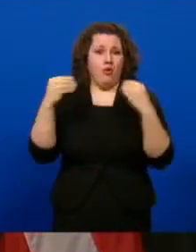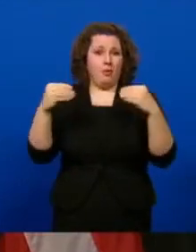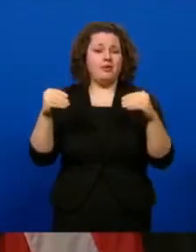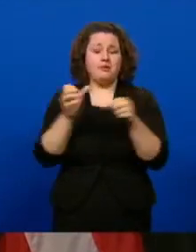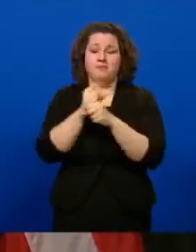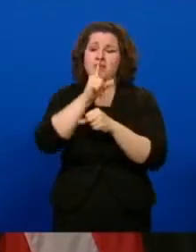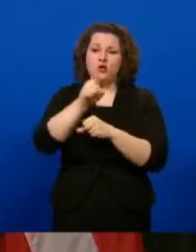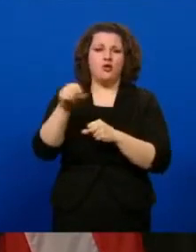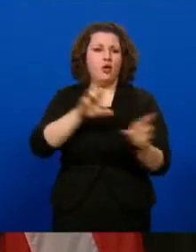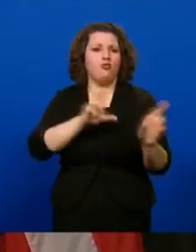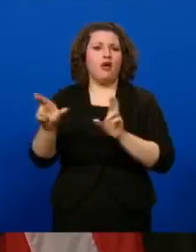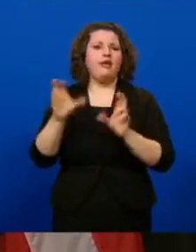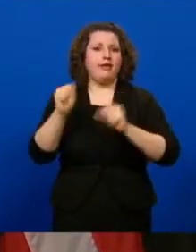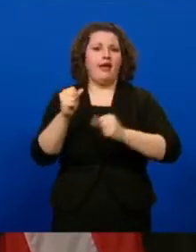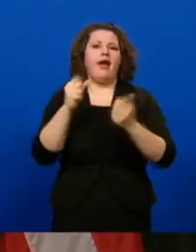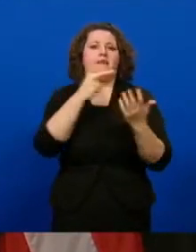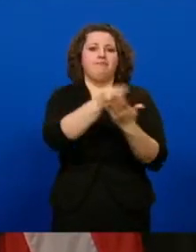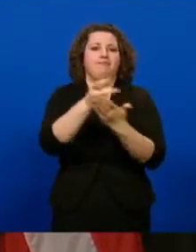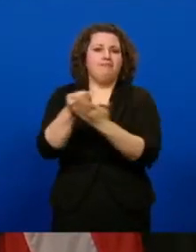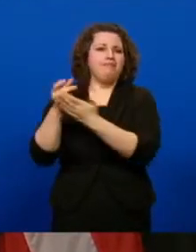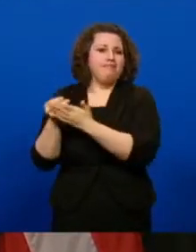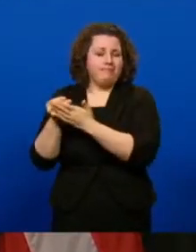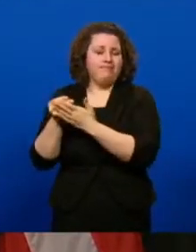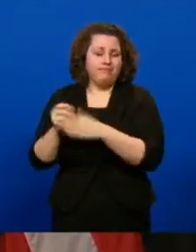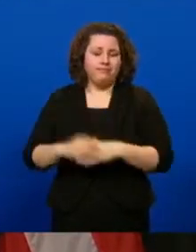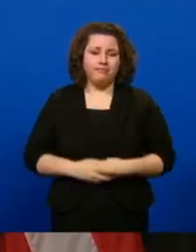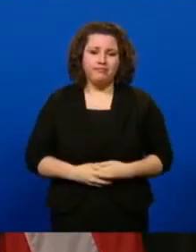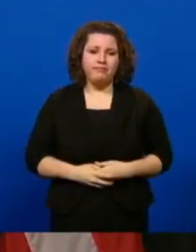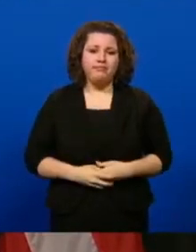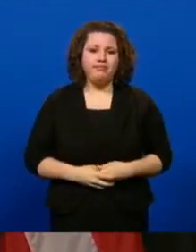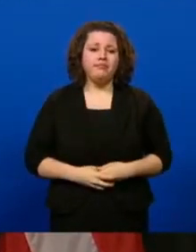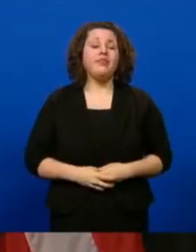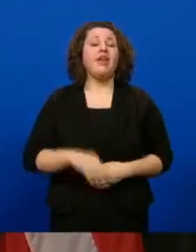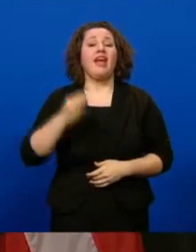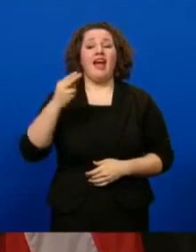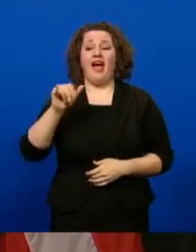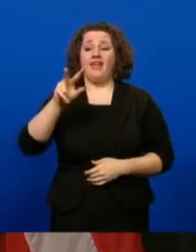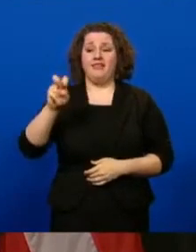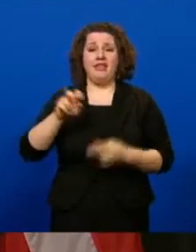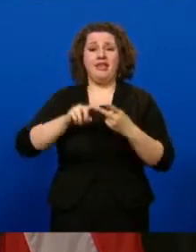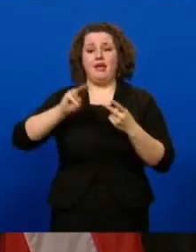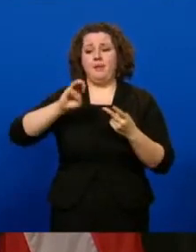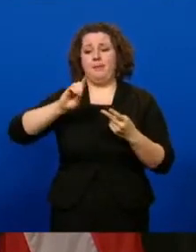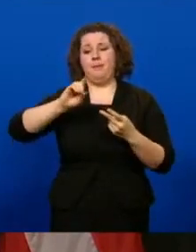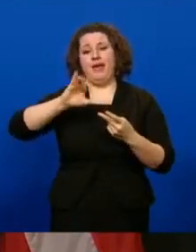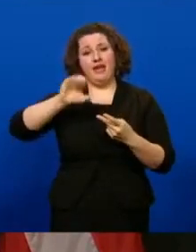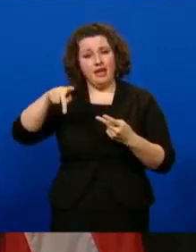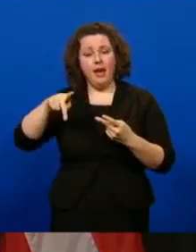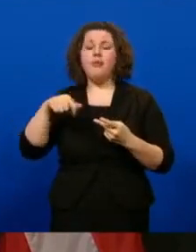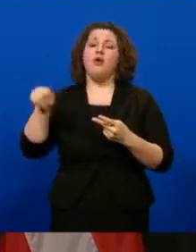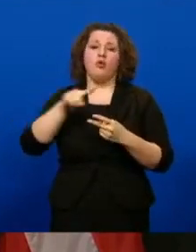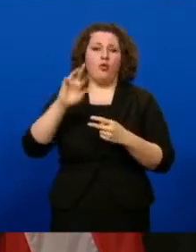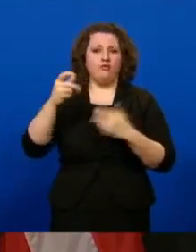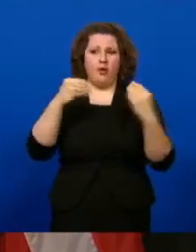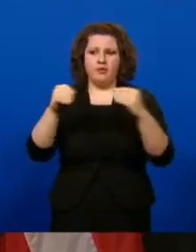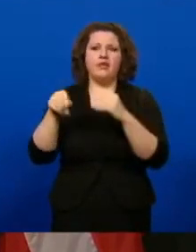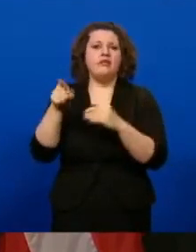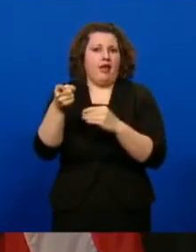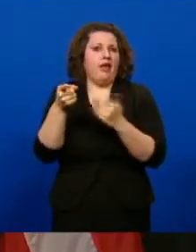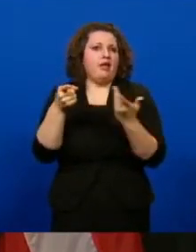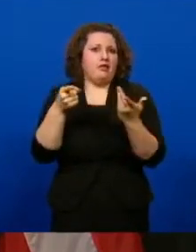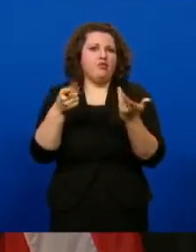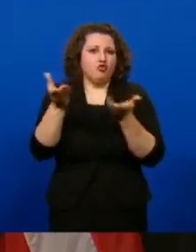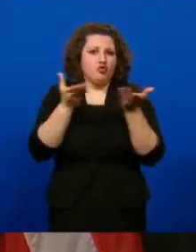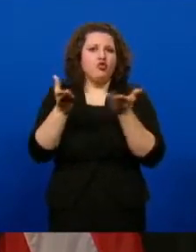vaccinate Iowans as we move into Phase 1B. Hy-Vee and MediCap are among the pharmacies-serving communities across the